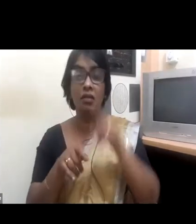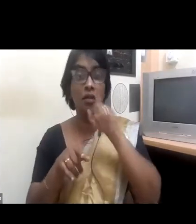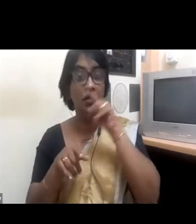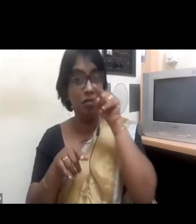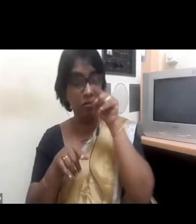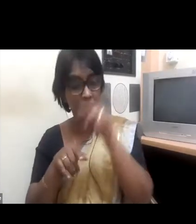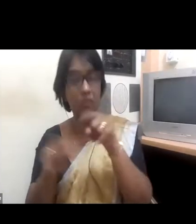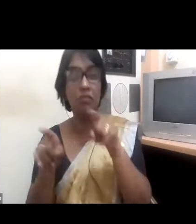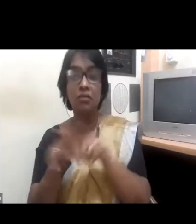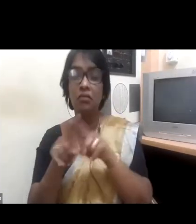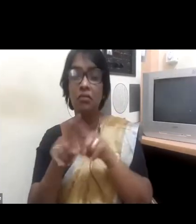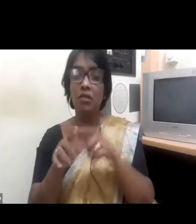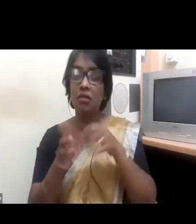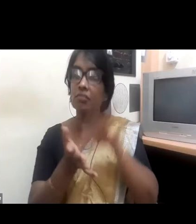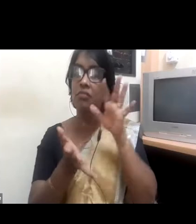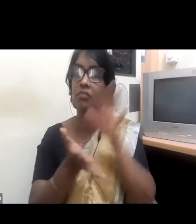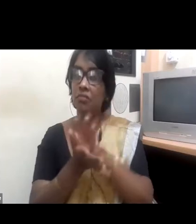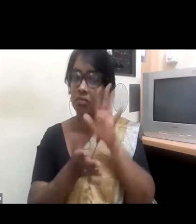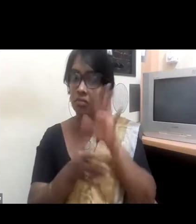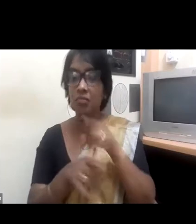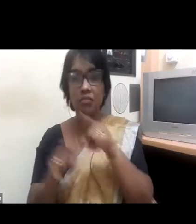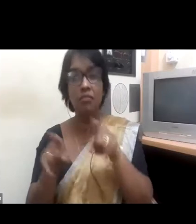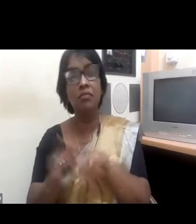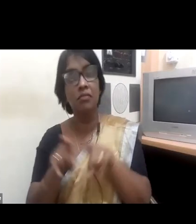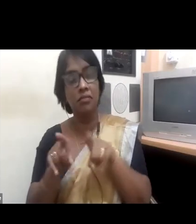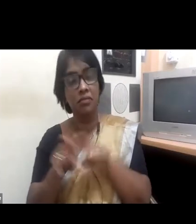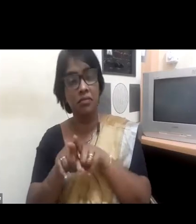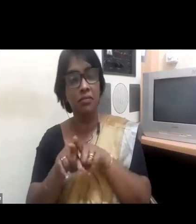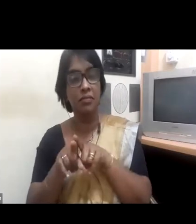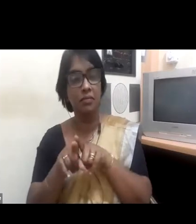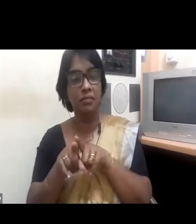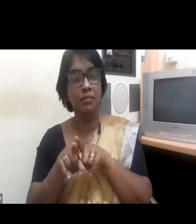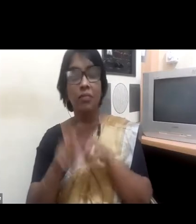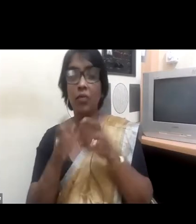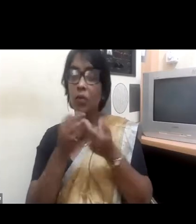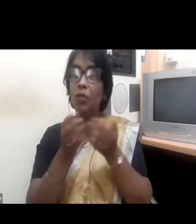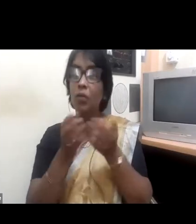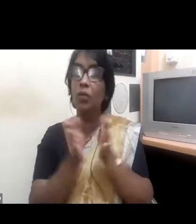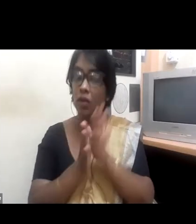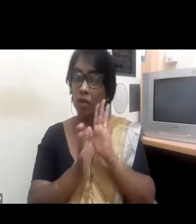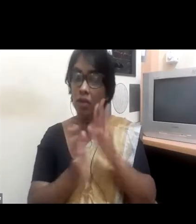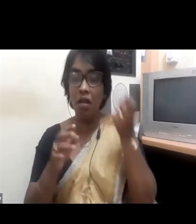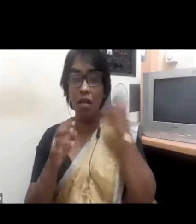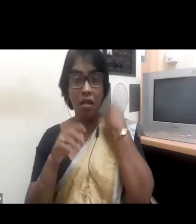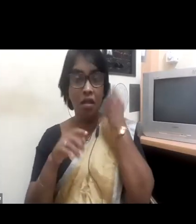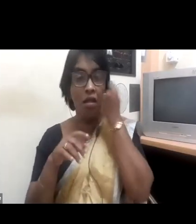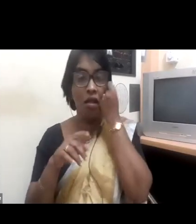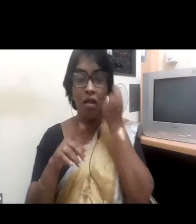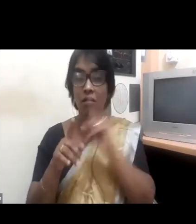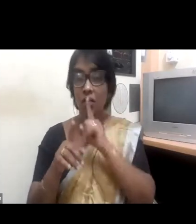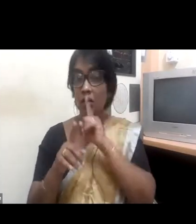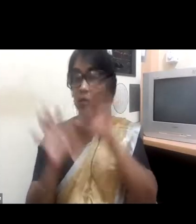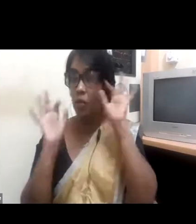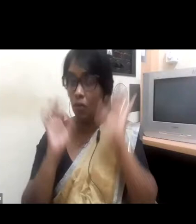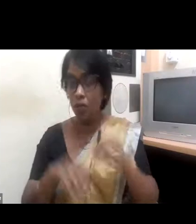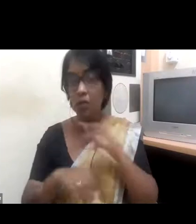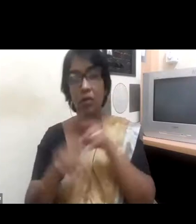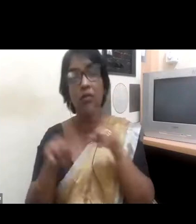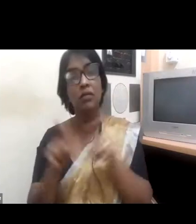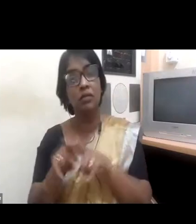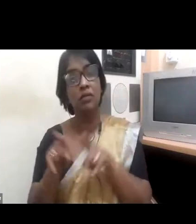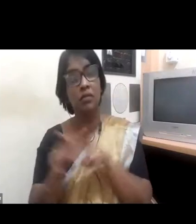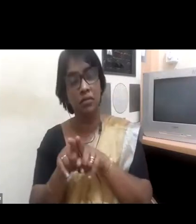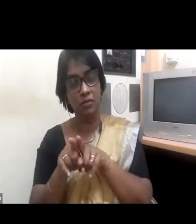wait without voicing their opinion, unless otherwise you're contributing something of legitimate